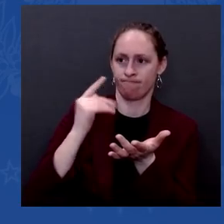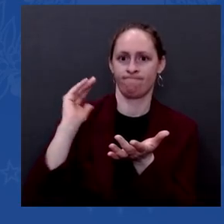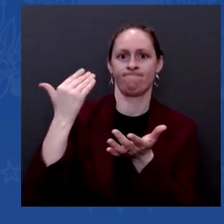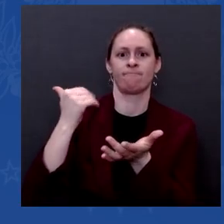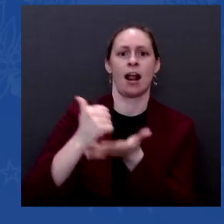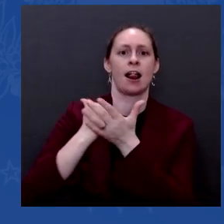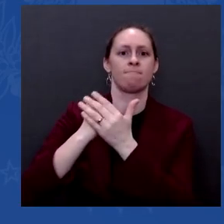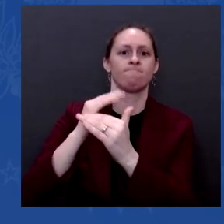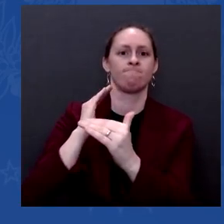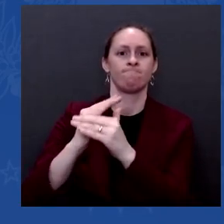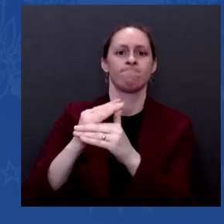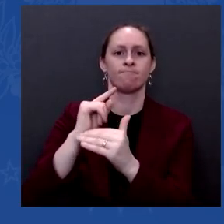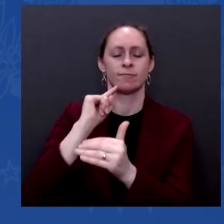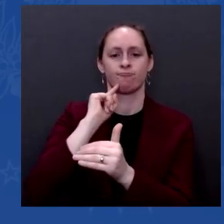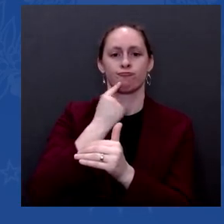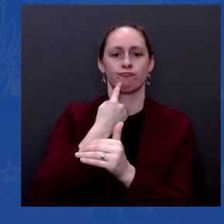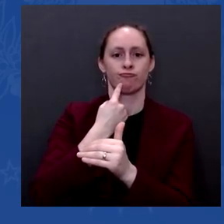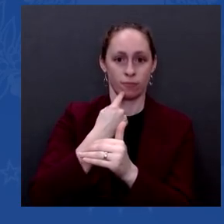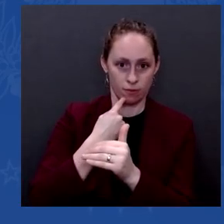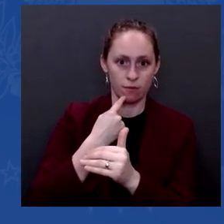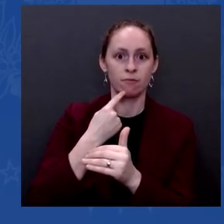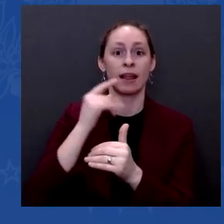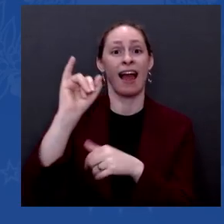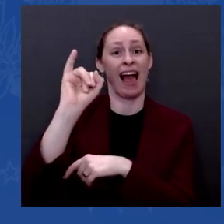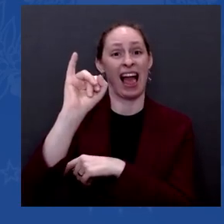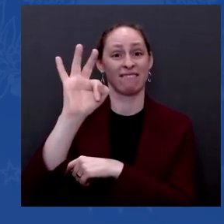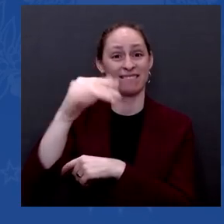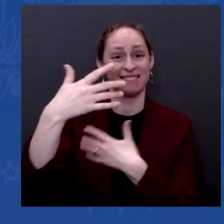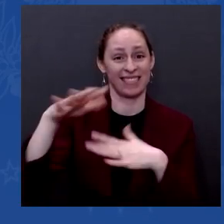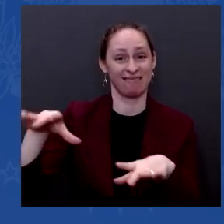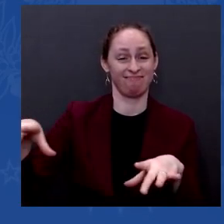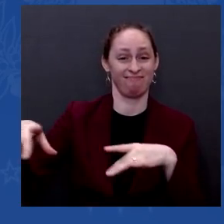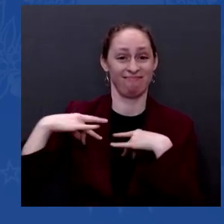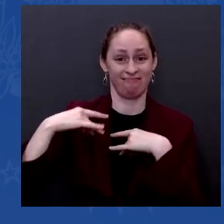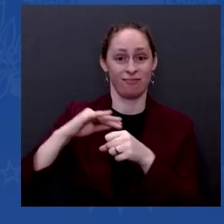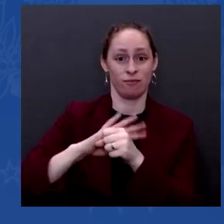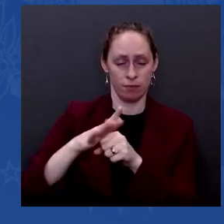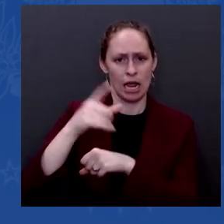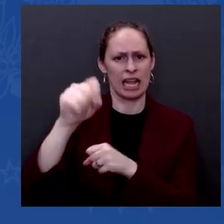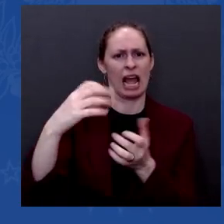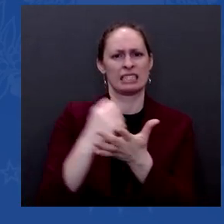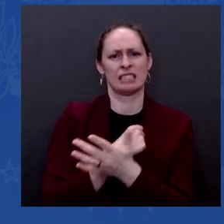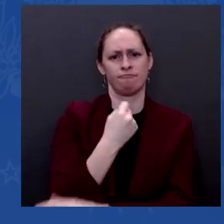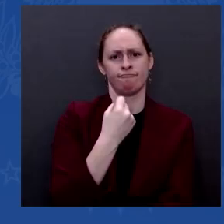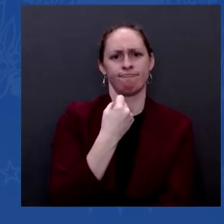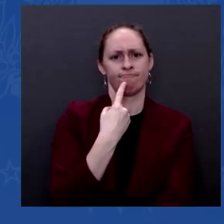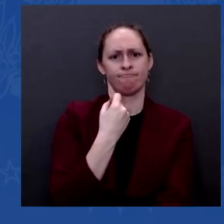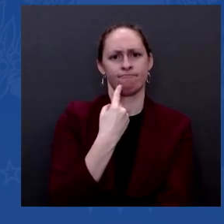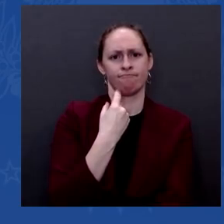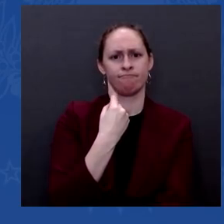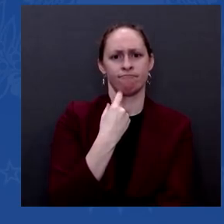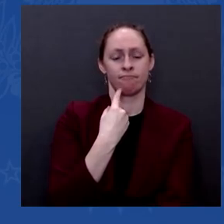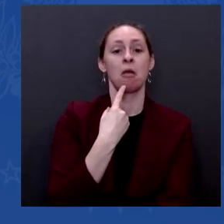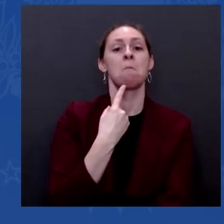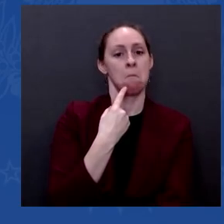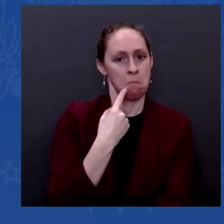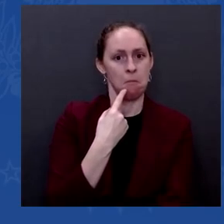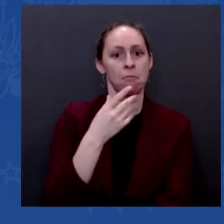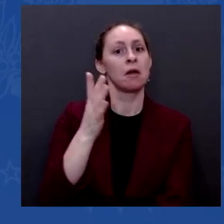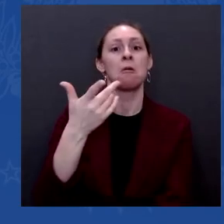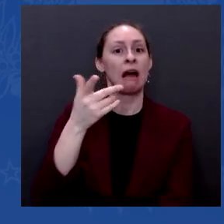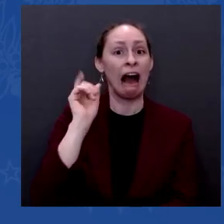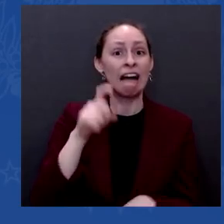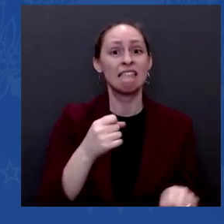virus in a way that, after the fact, you have an ability to make sure you don't get very sick. Number three,